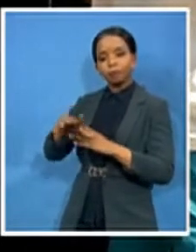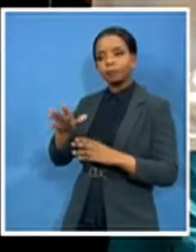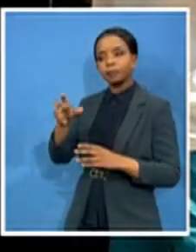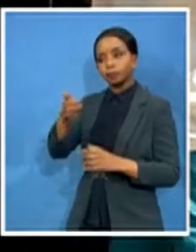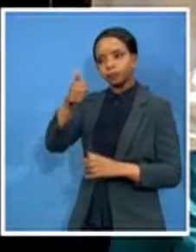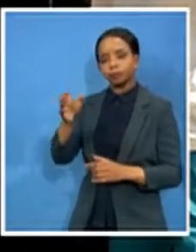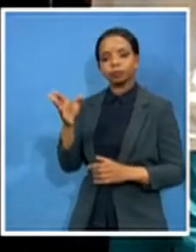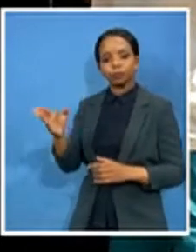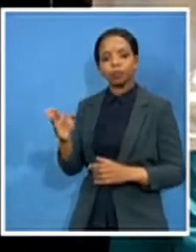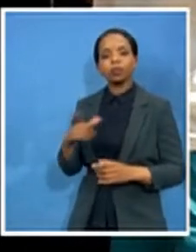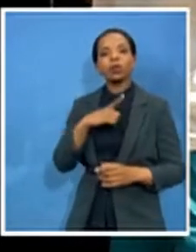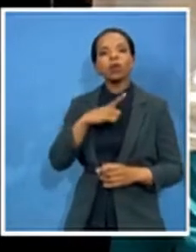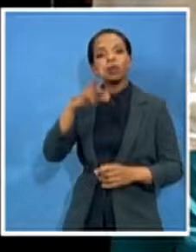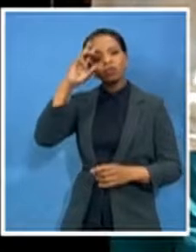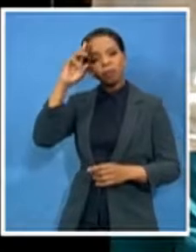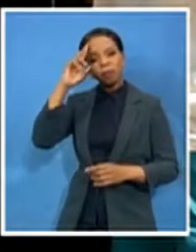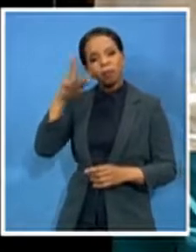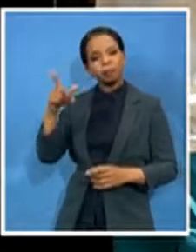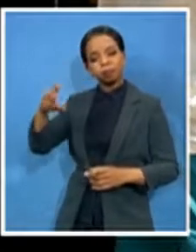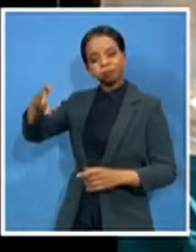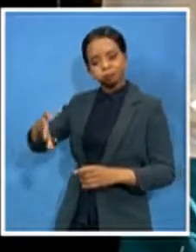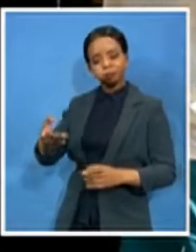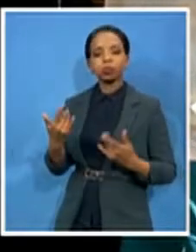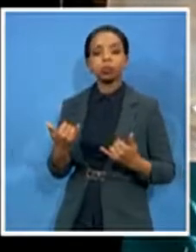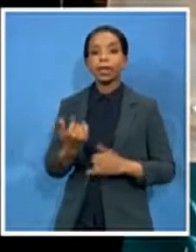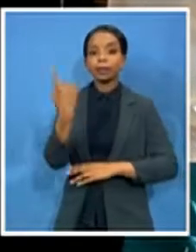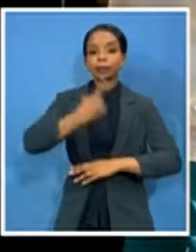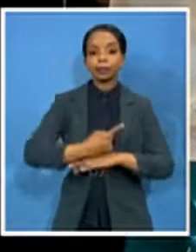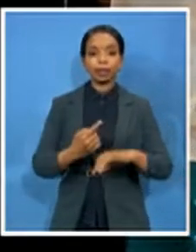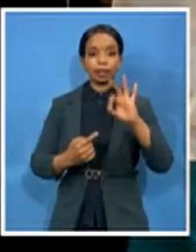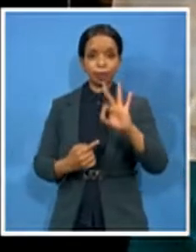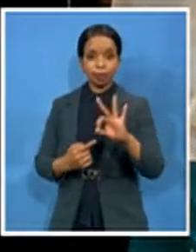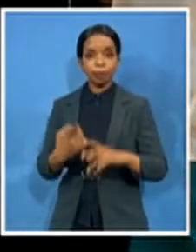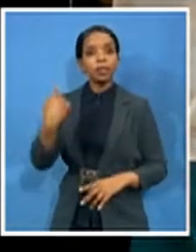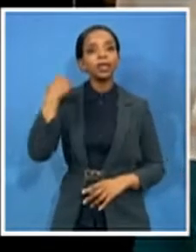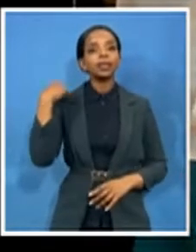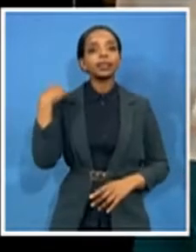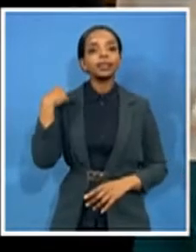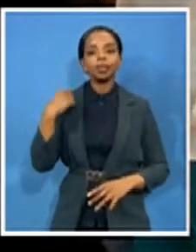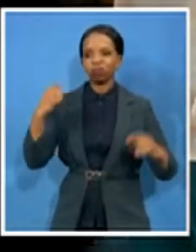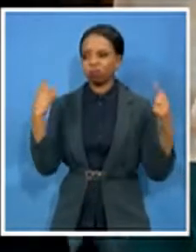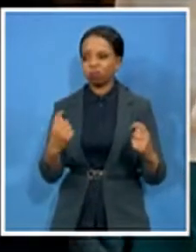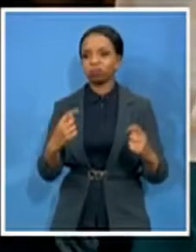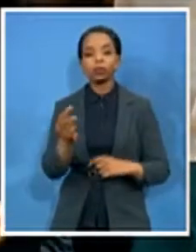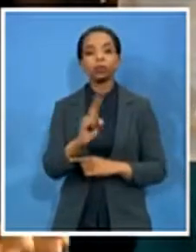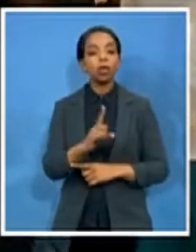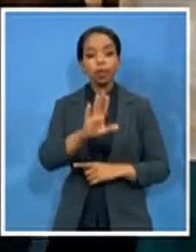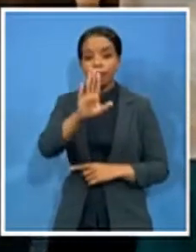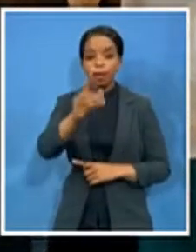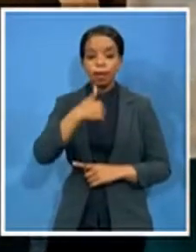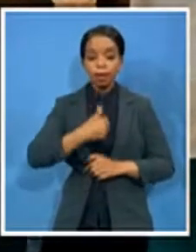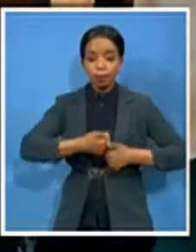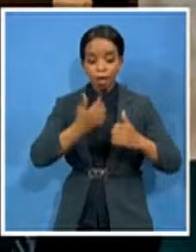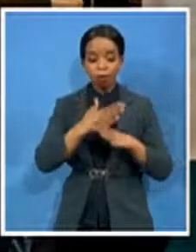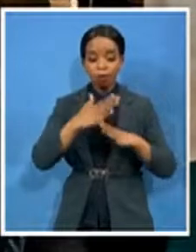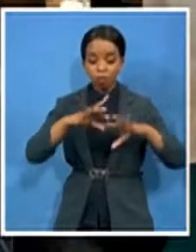today is day three they were adamant yesterday that they will not resume work until the premier addresses them so this is